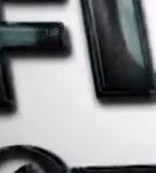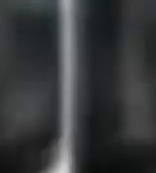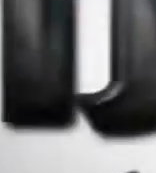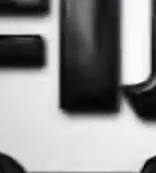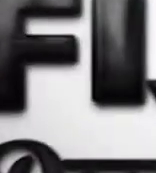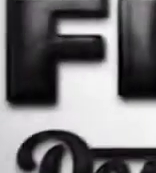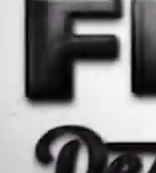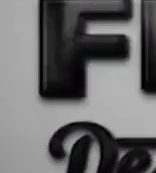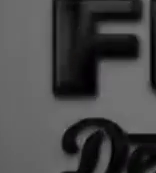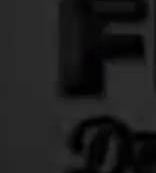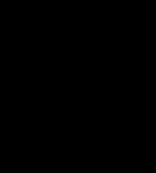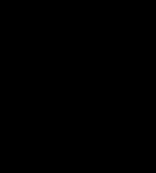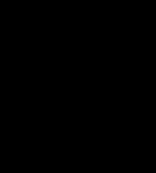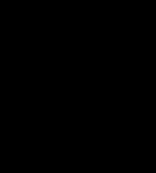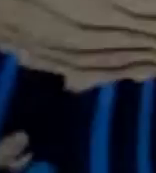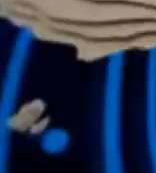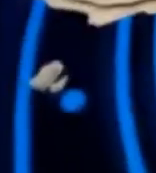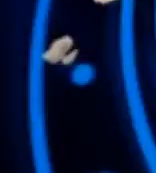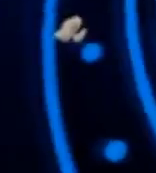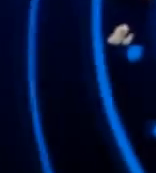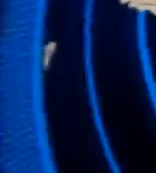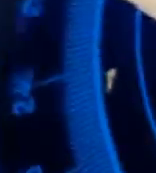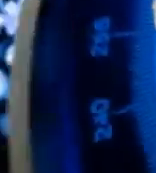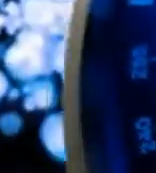Radio Fiji 2, Desh Ki Dharkan